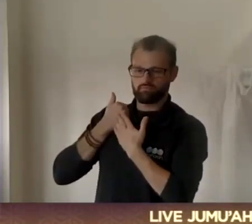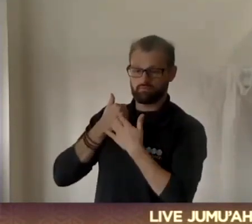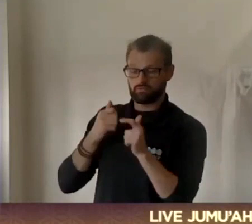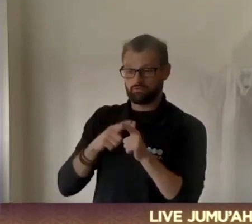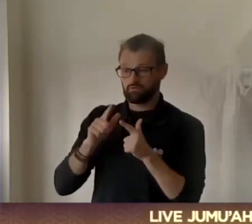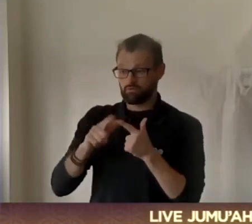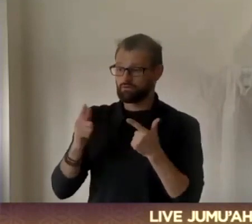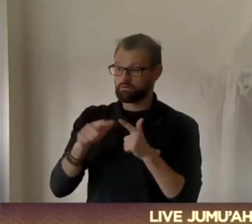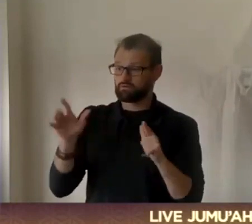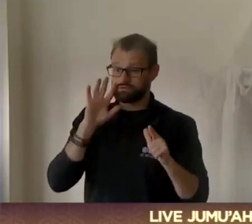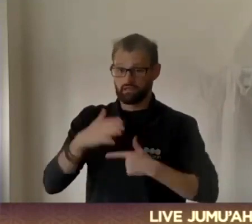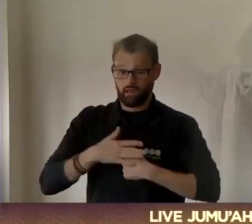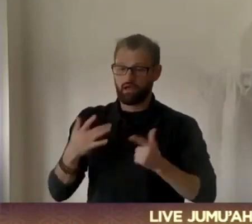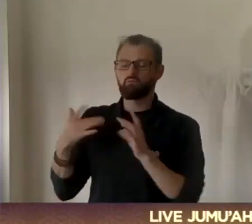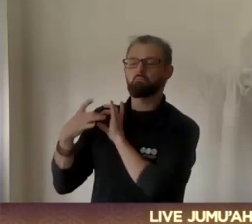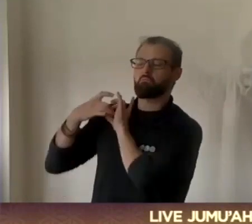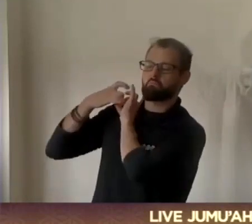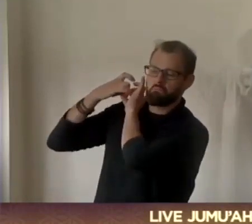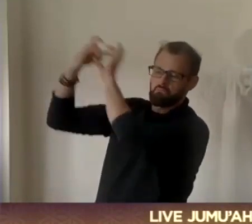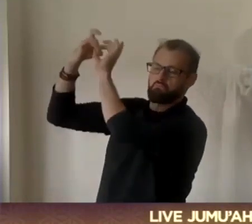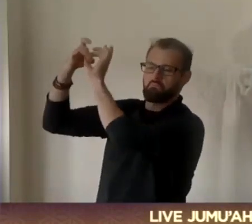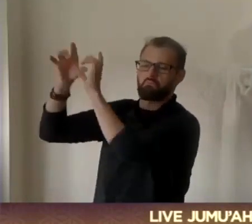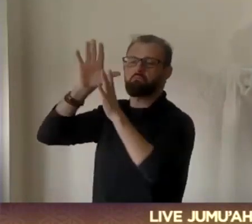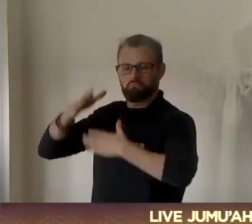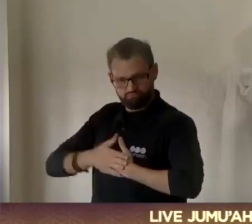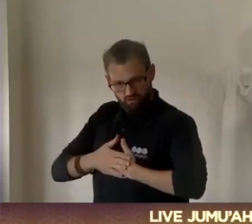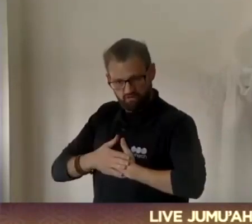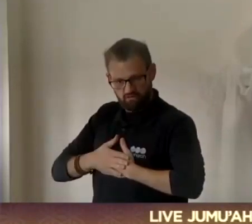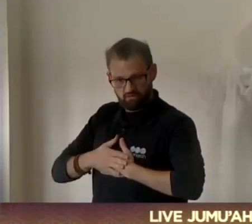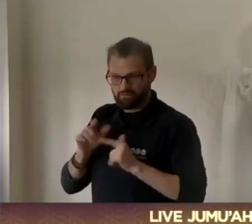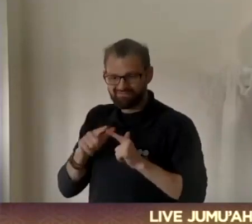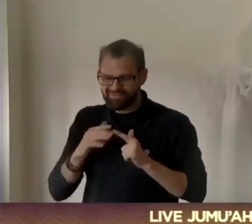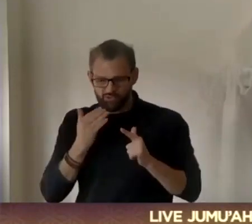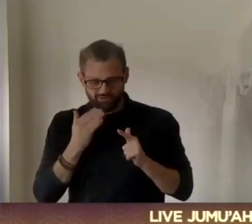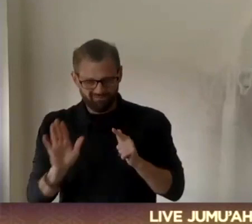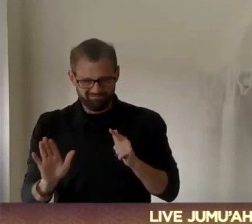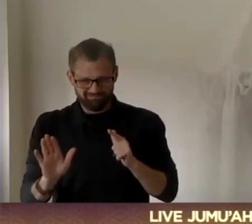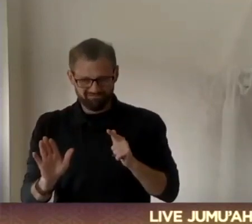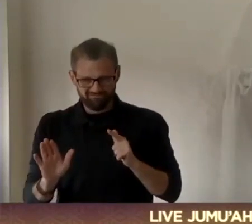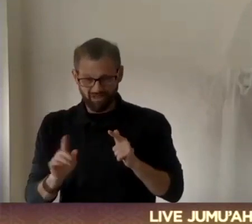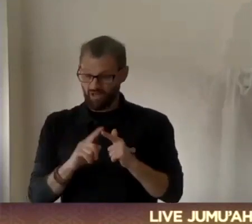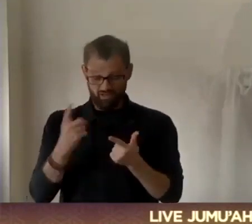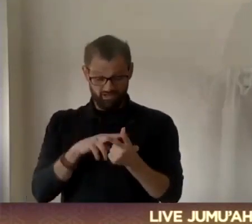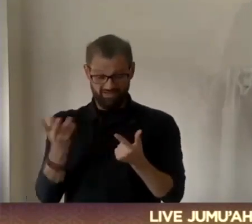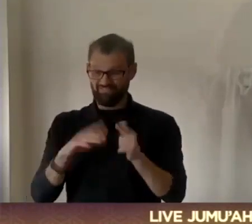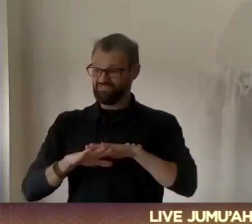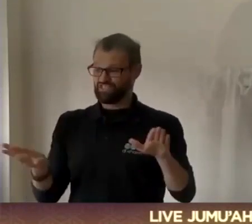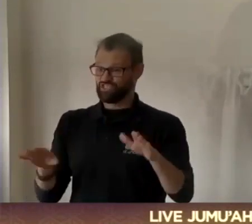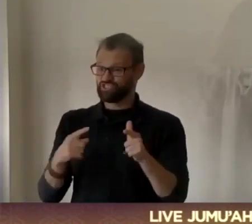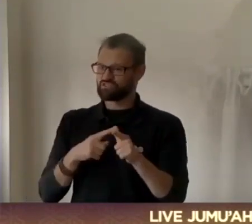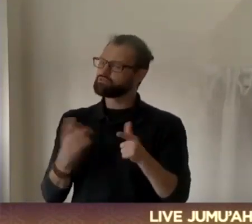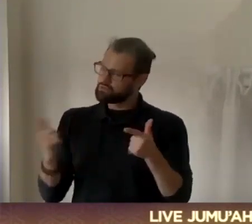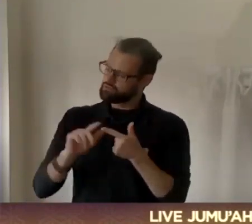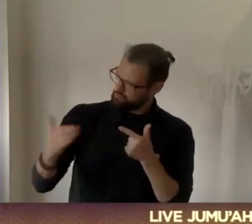established your link with Allah. You pray for Him. But that's not enough. It's not the only pillar. It's not your only